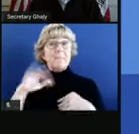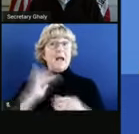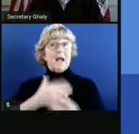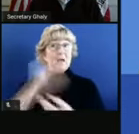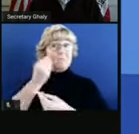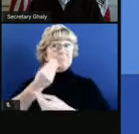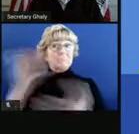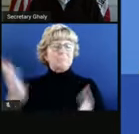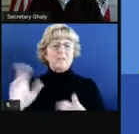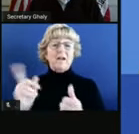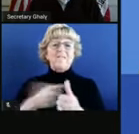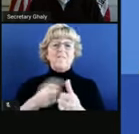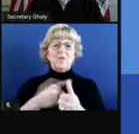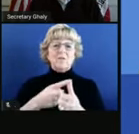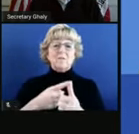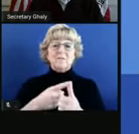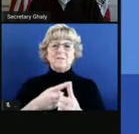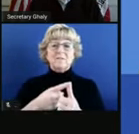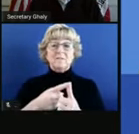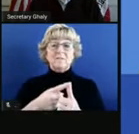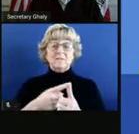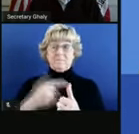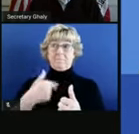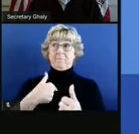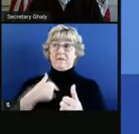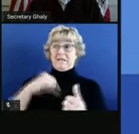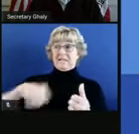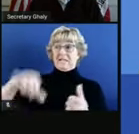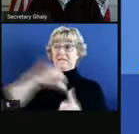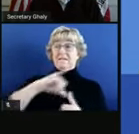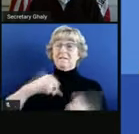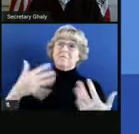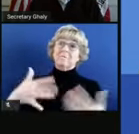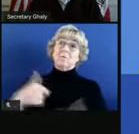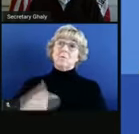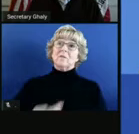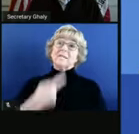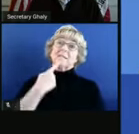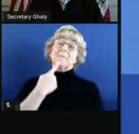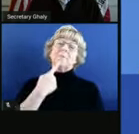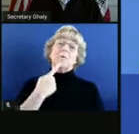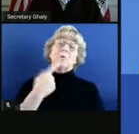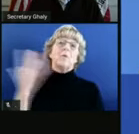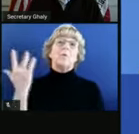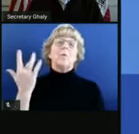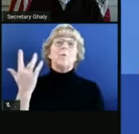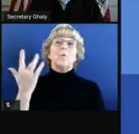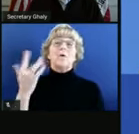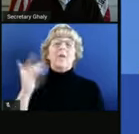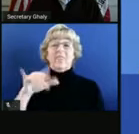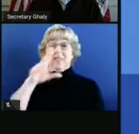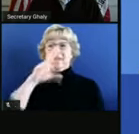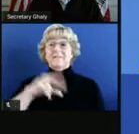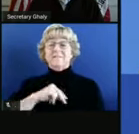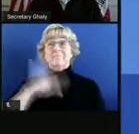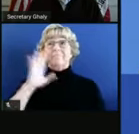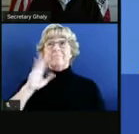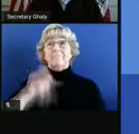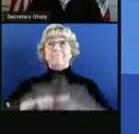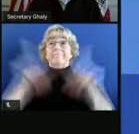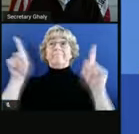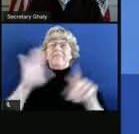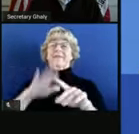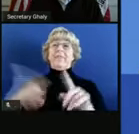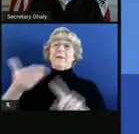I will start by saying, you know, I, like many of you, are disappointed about how this Thanksgiving will look different from